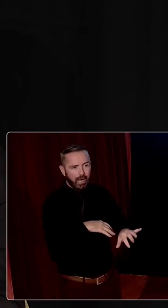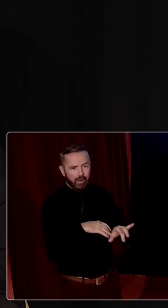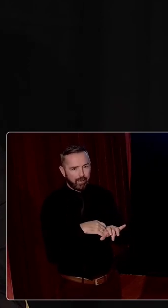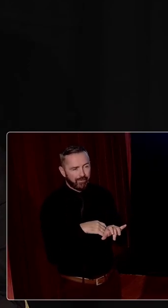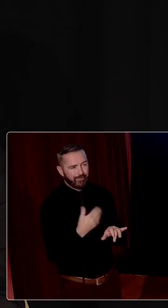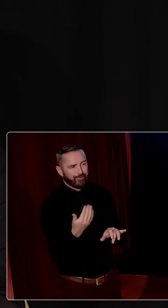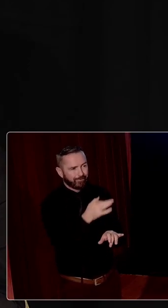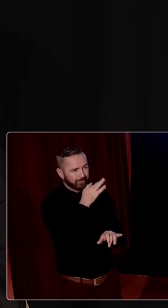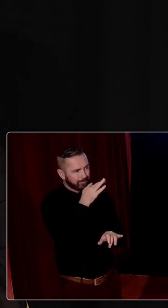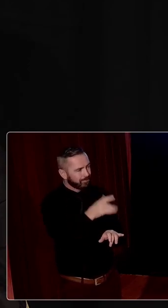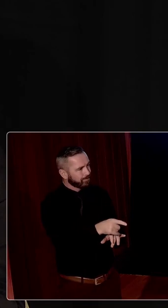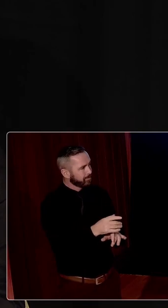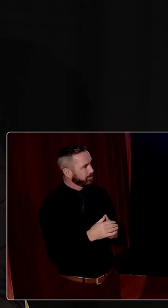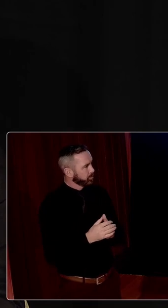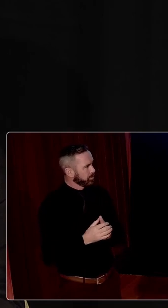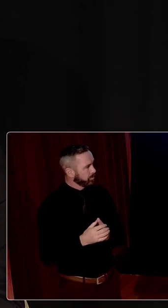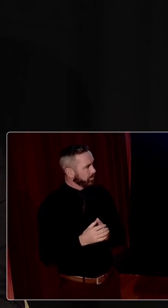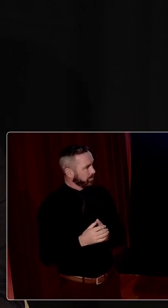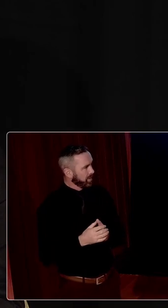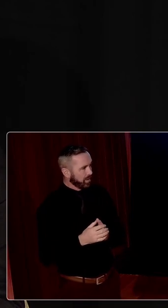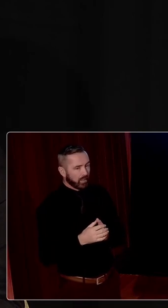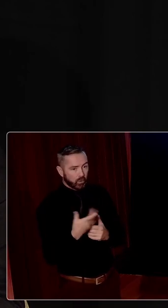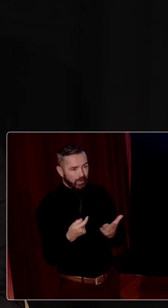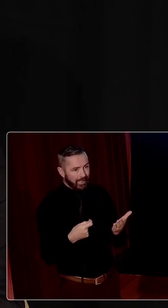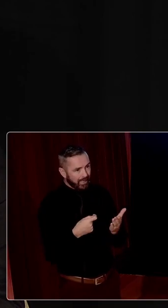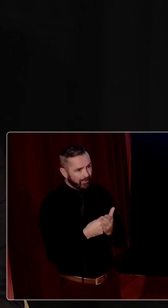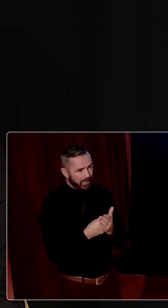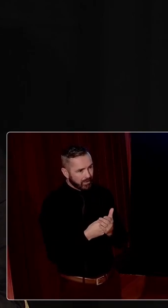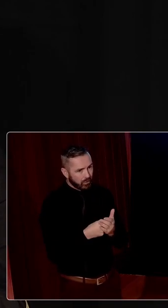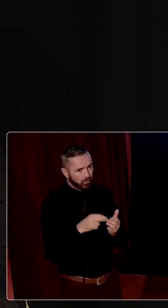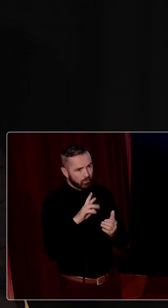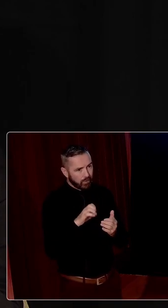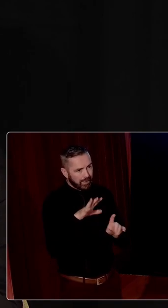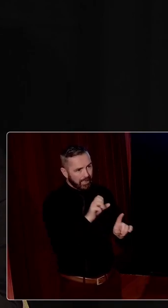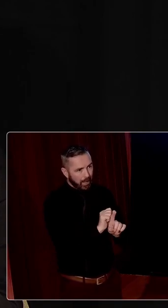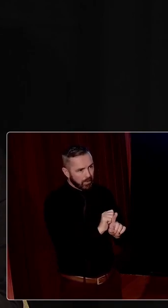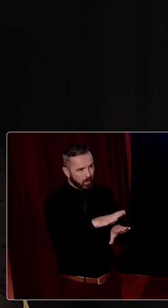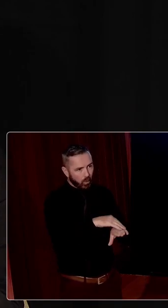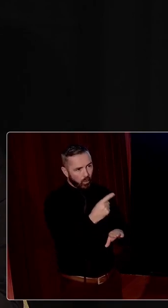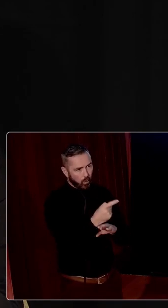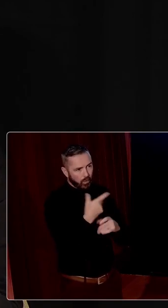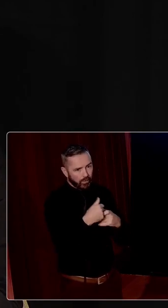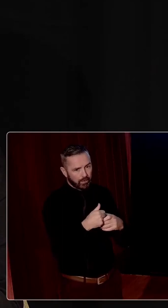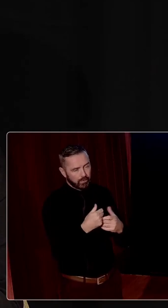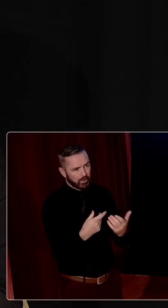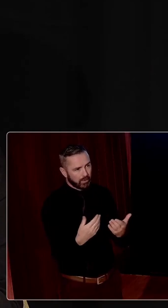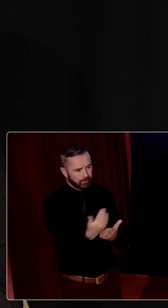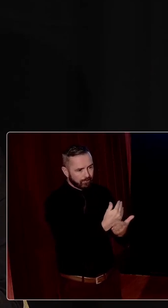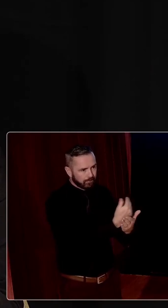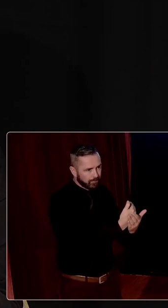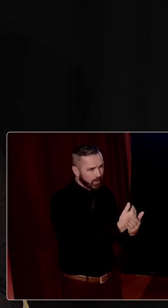And the investment there in recapturing the old archive destroyed in 1922 is yet another one of the wonderful